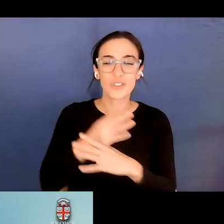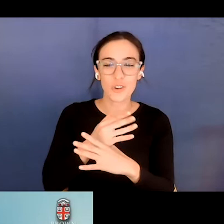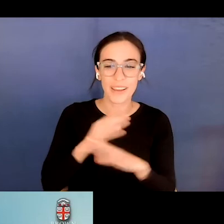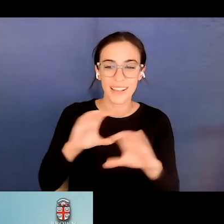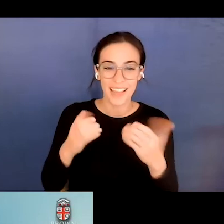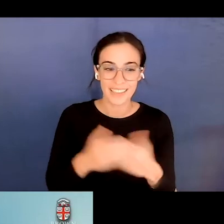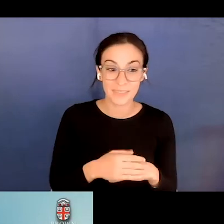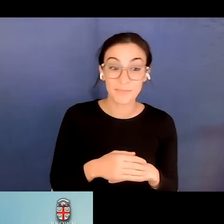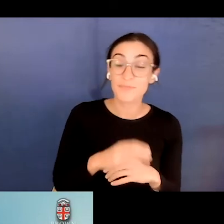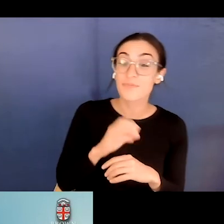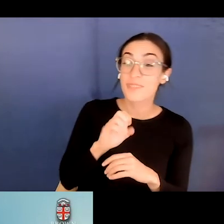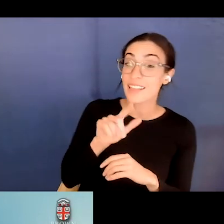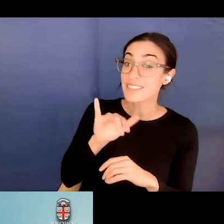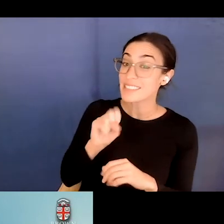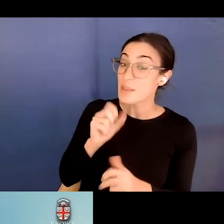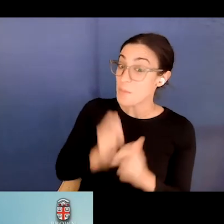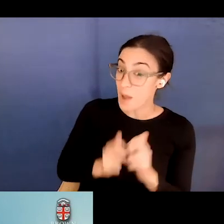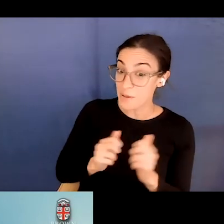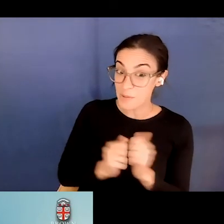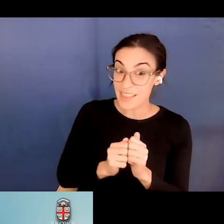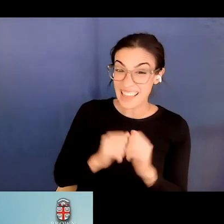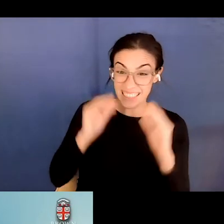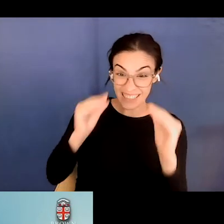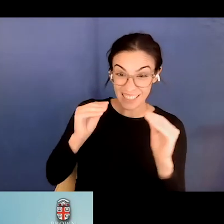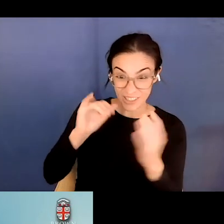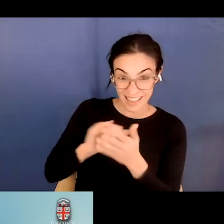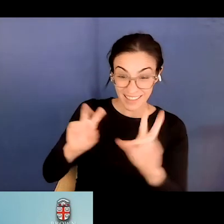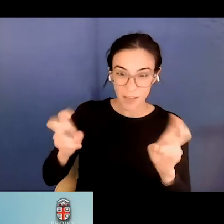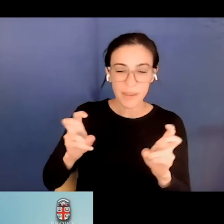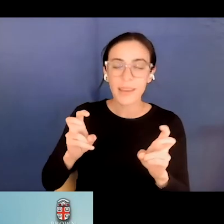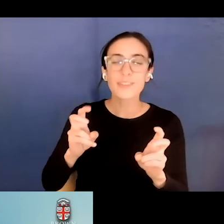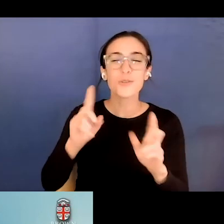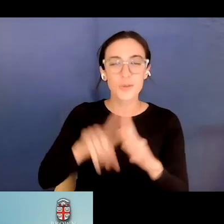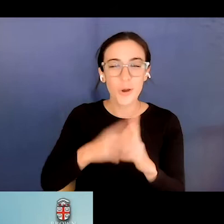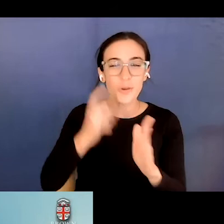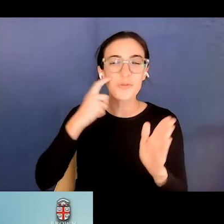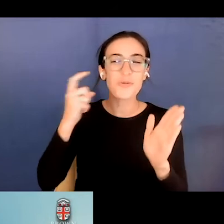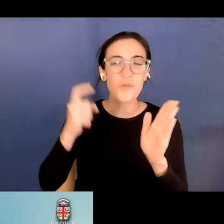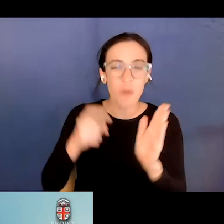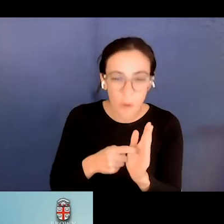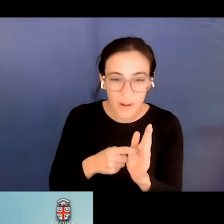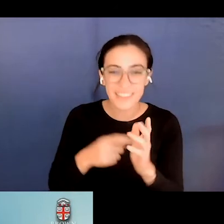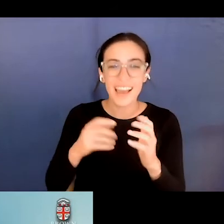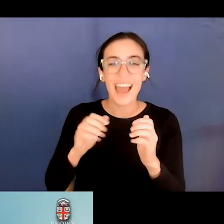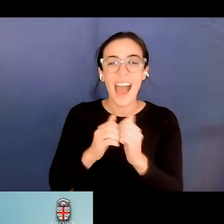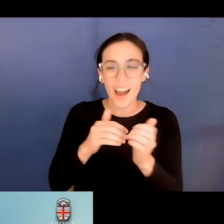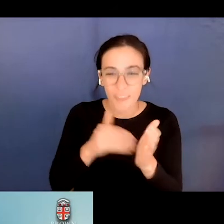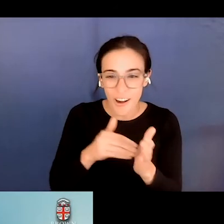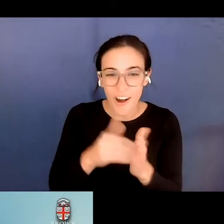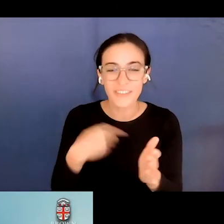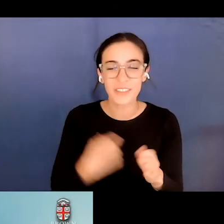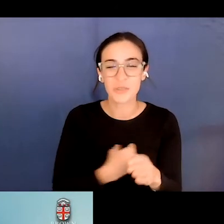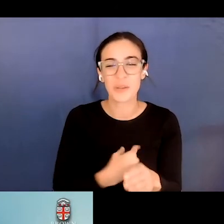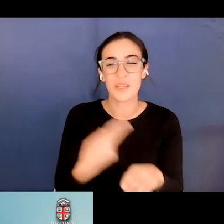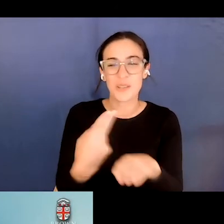become hyper aware of all these filled pauses in your, in your language, speech, and then the learners will start pointing it out every time and